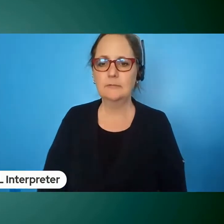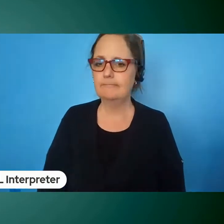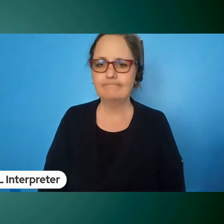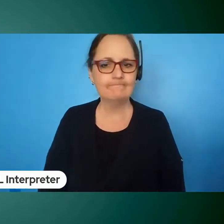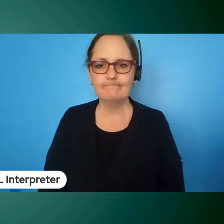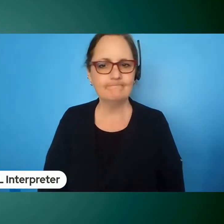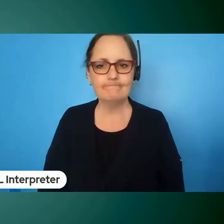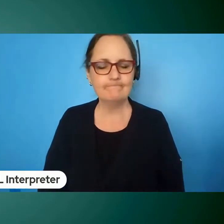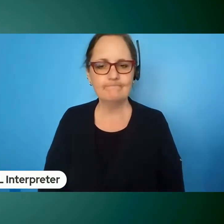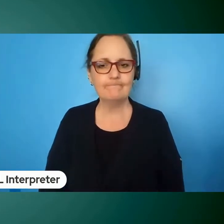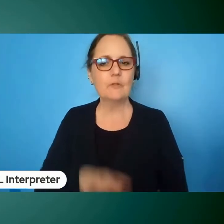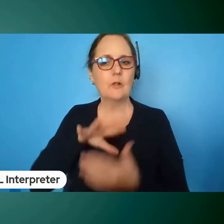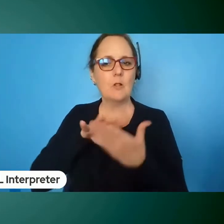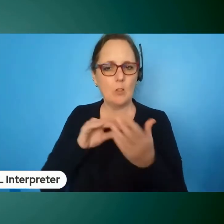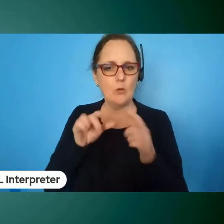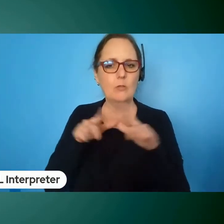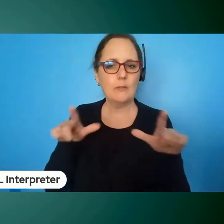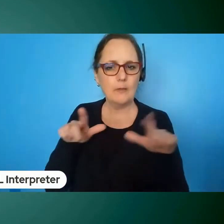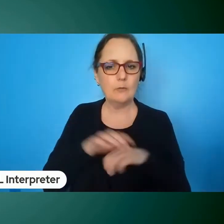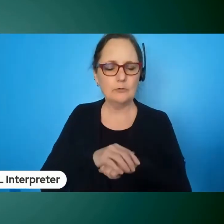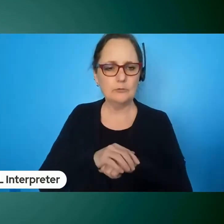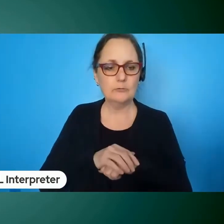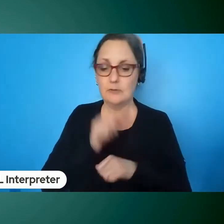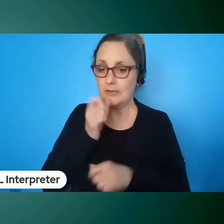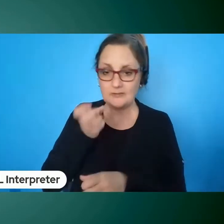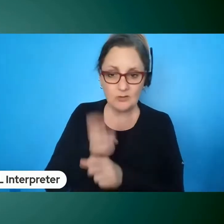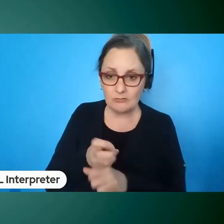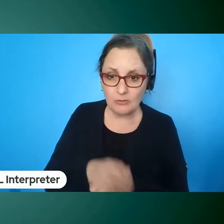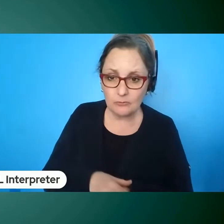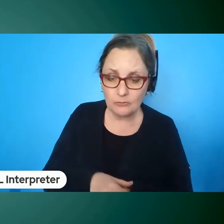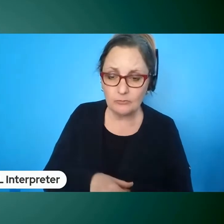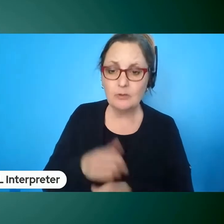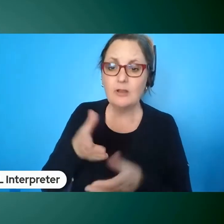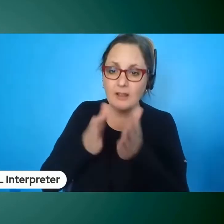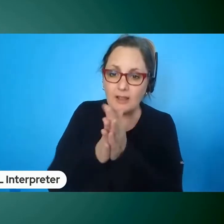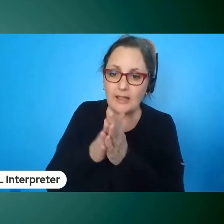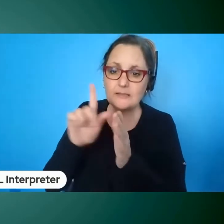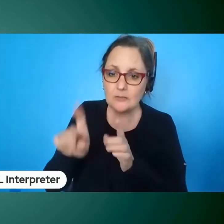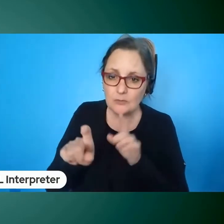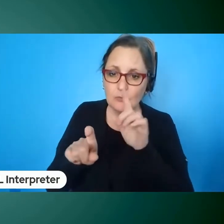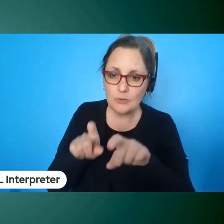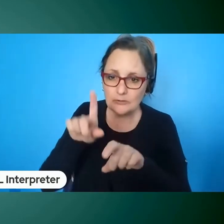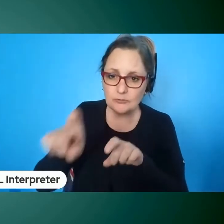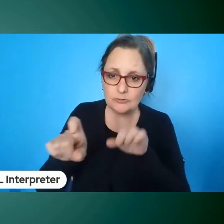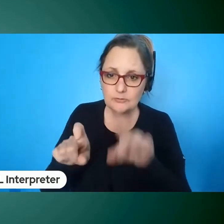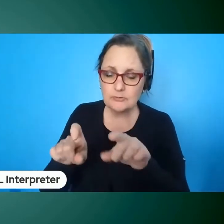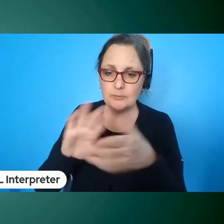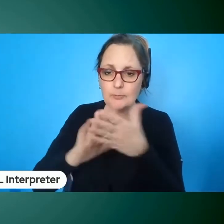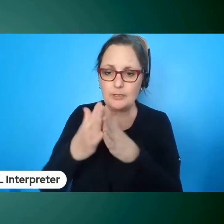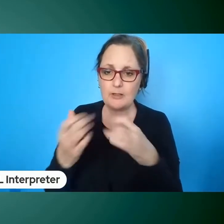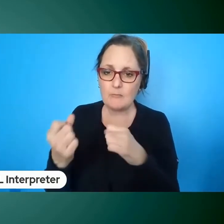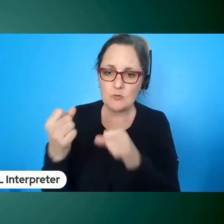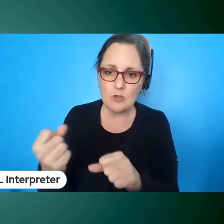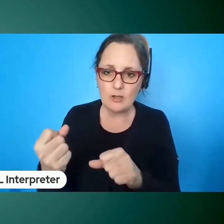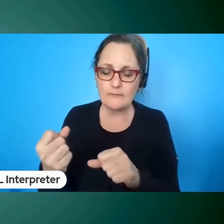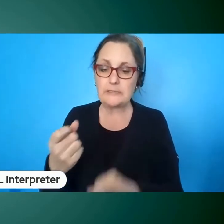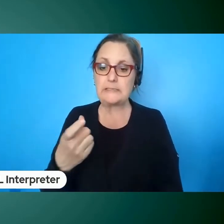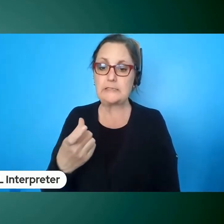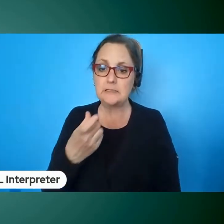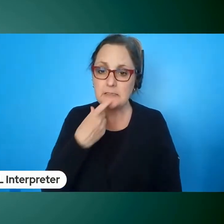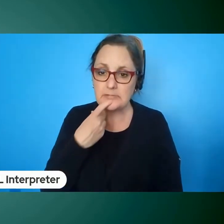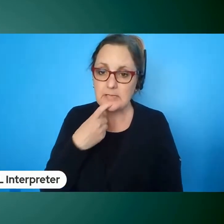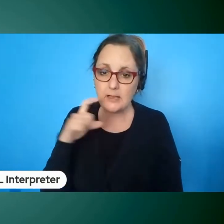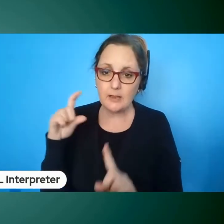to learn the language it's not hard to ask the questions to be confident and to say the